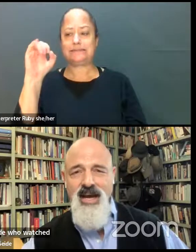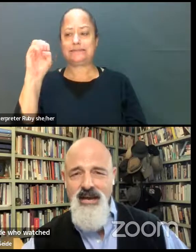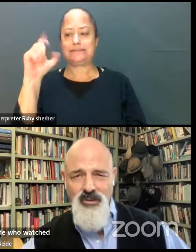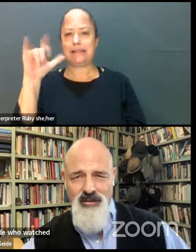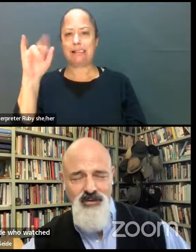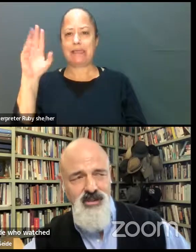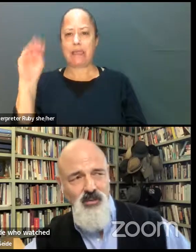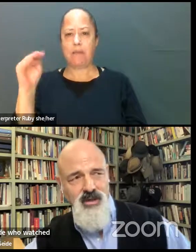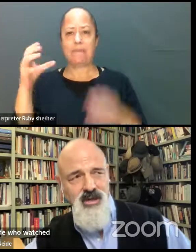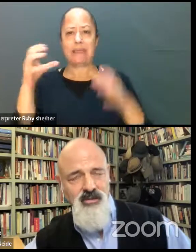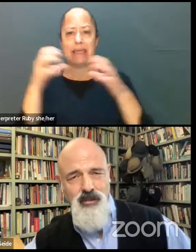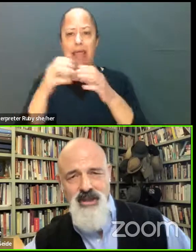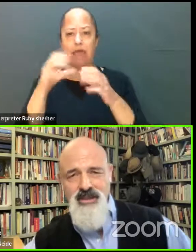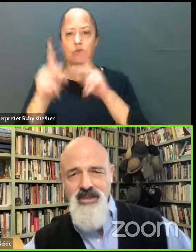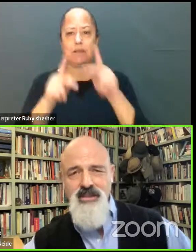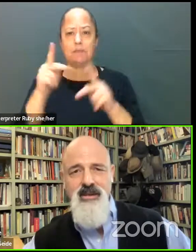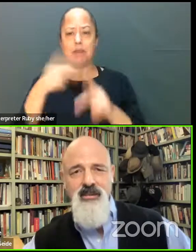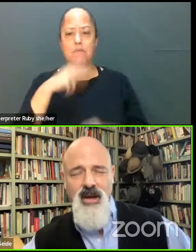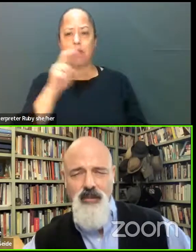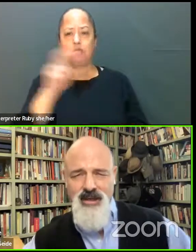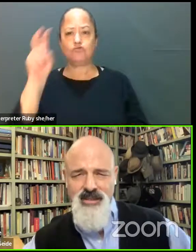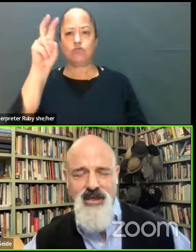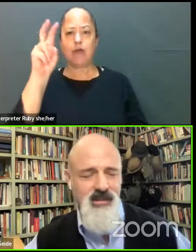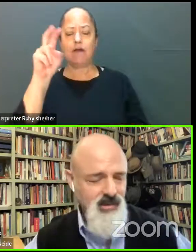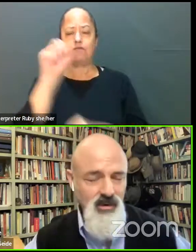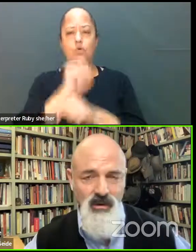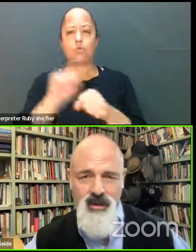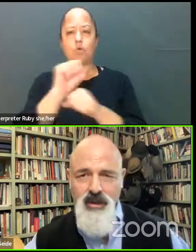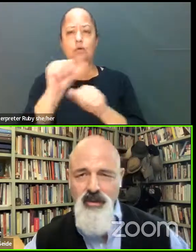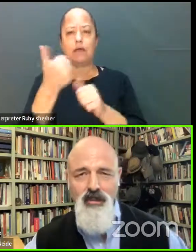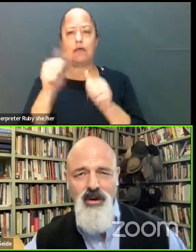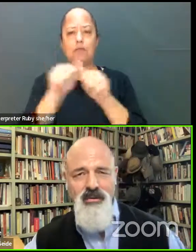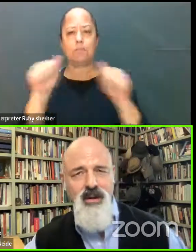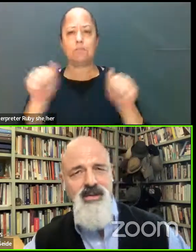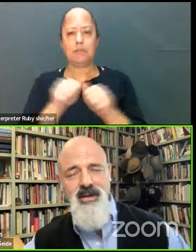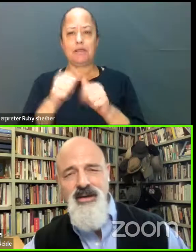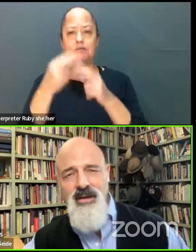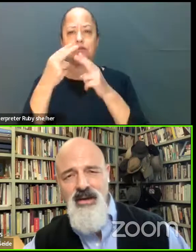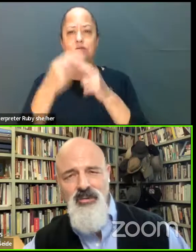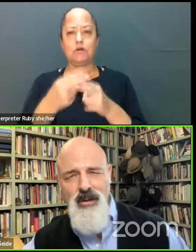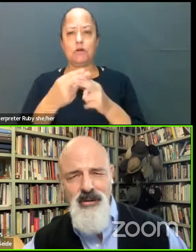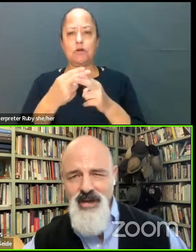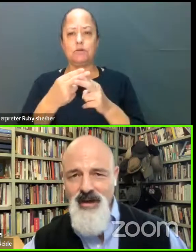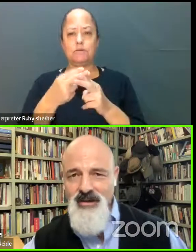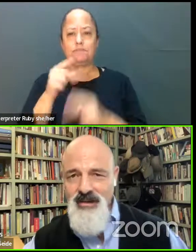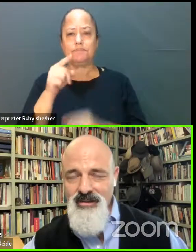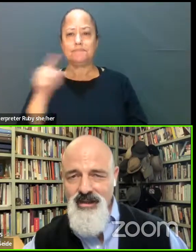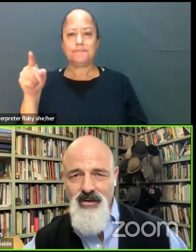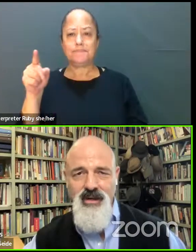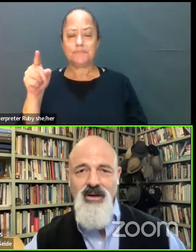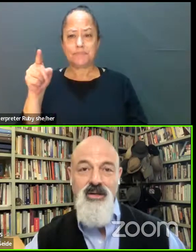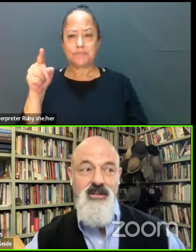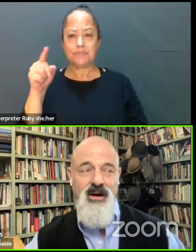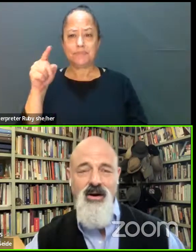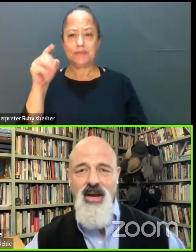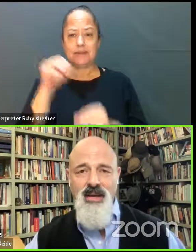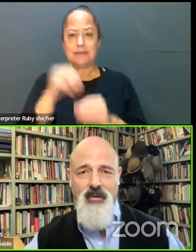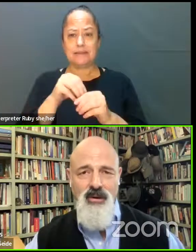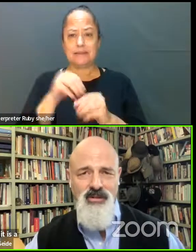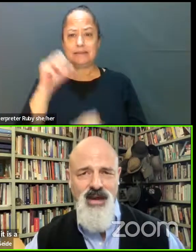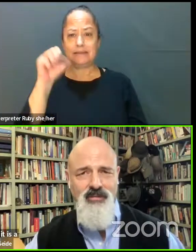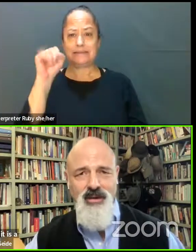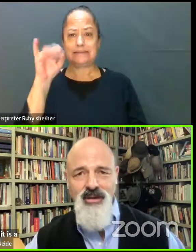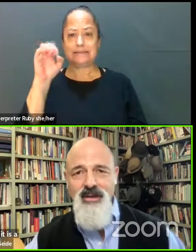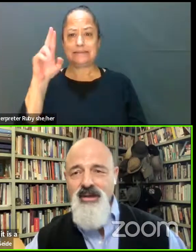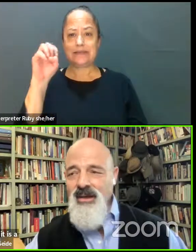As I have traveled and worked in other places, a practice like this is called Ibiduramo in Rwanda and Fambultak in Sierra Leone and Dare